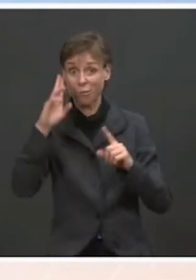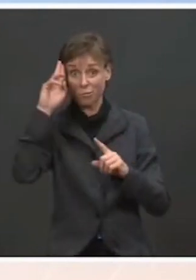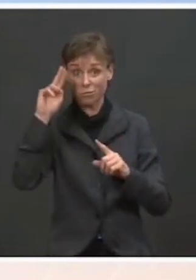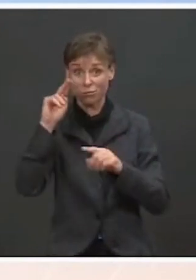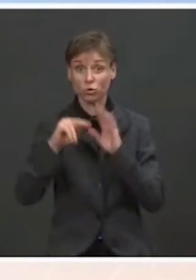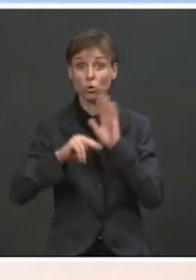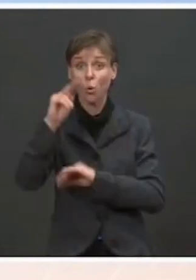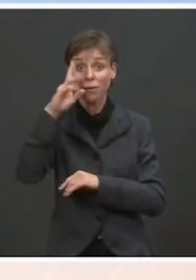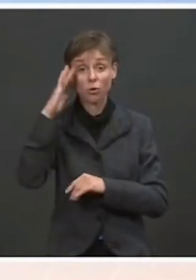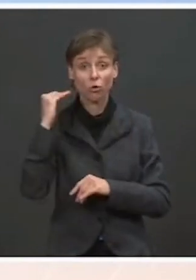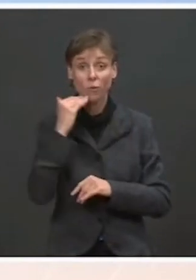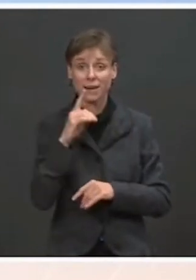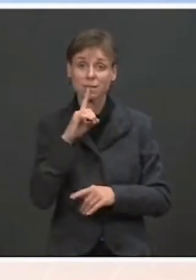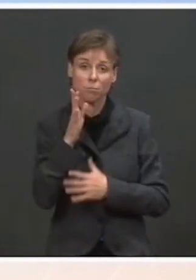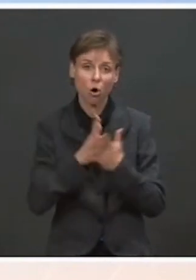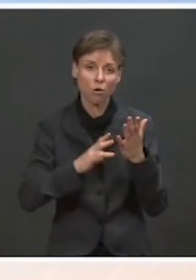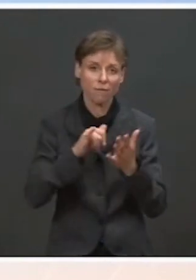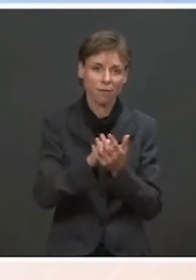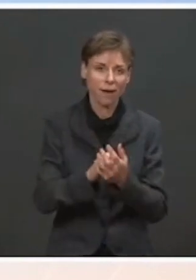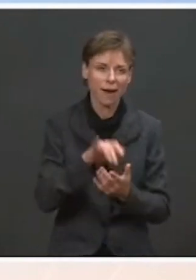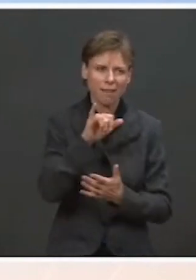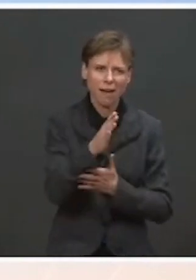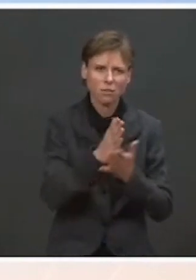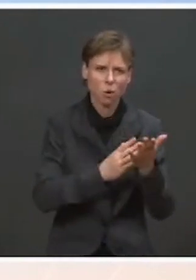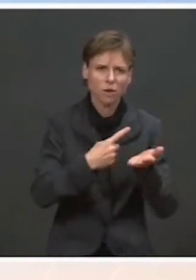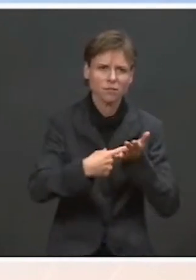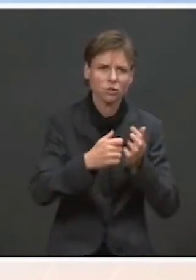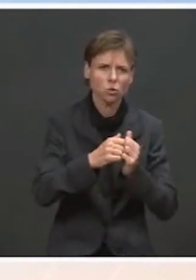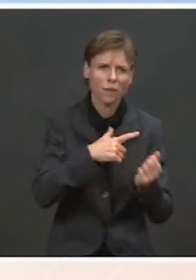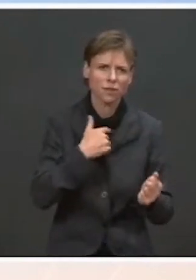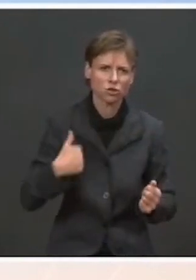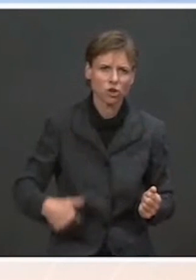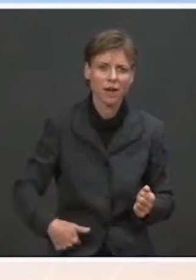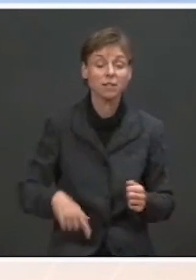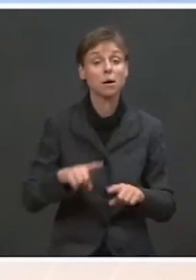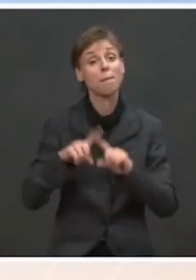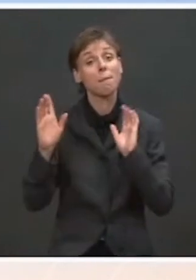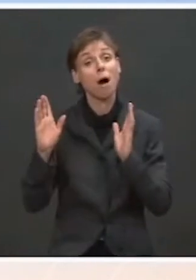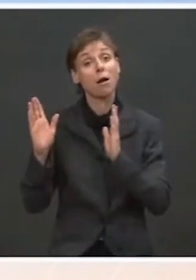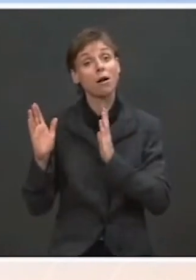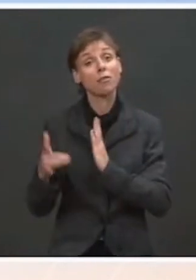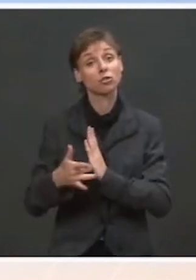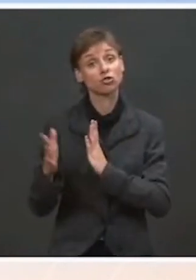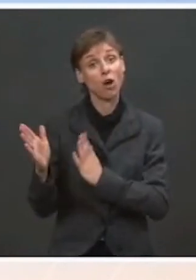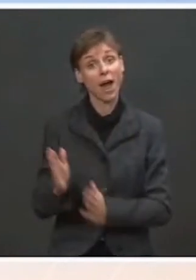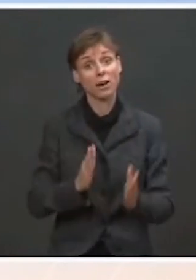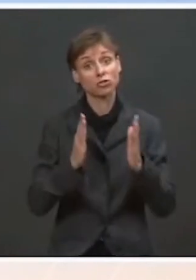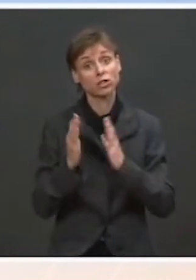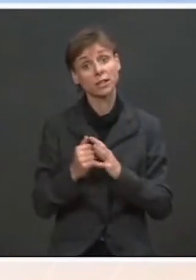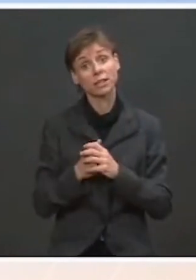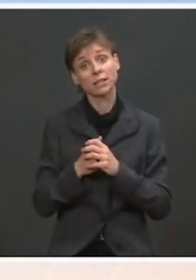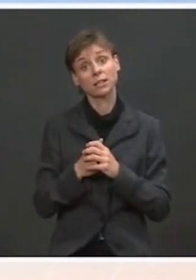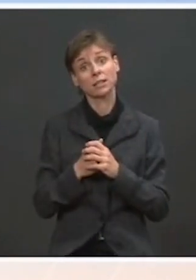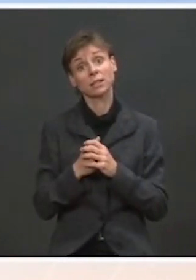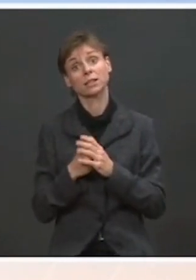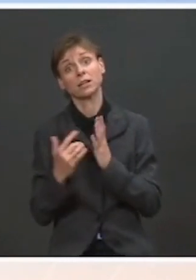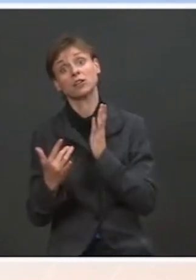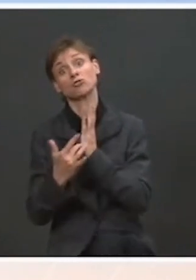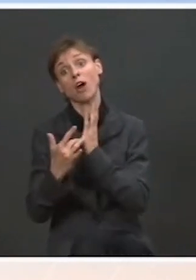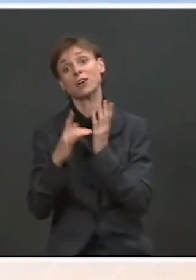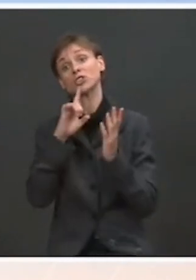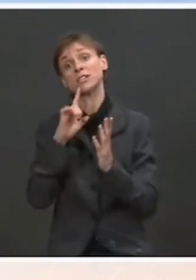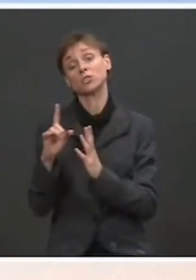obviously that will be part of the discussion with the Chinese. But the strategy is to coordinate and discuss with partners in the region